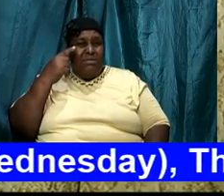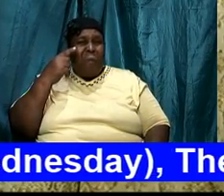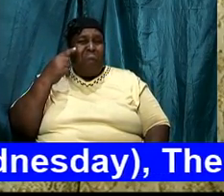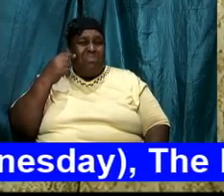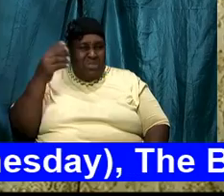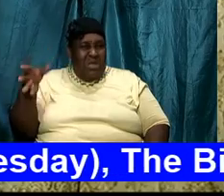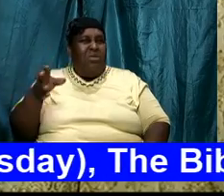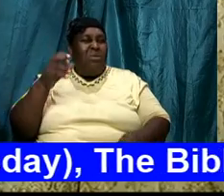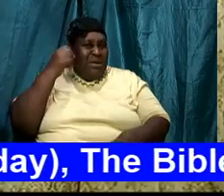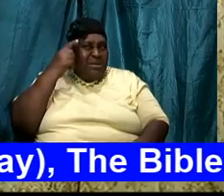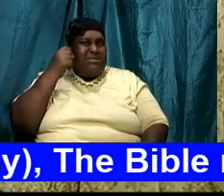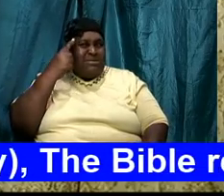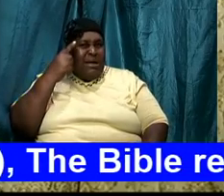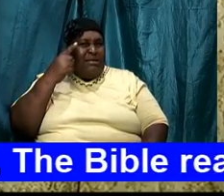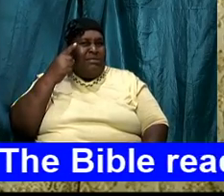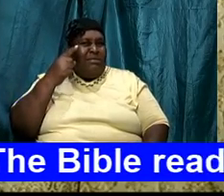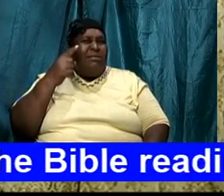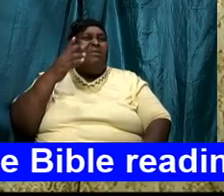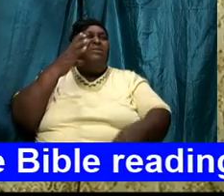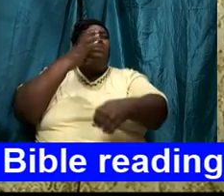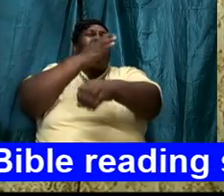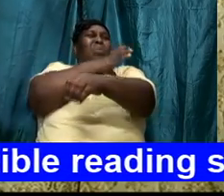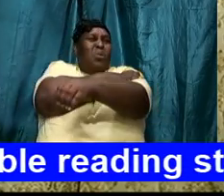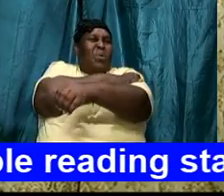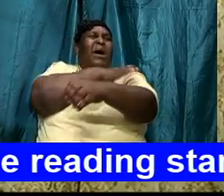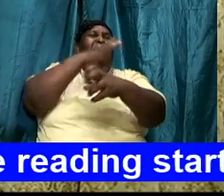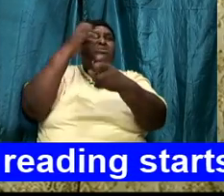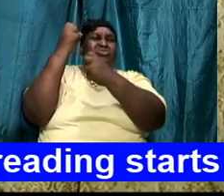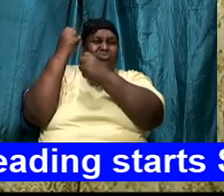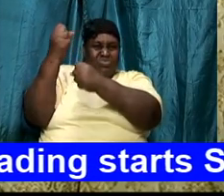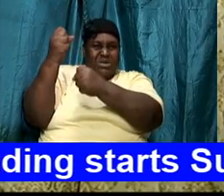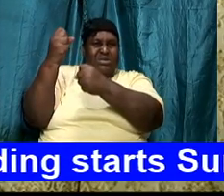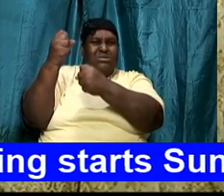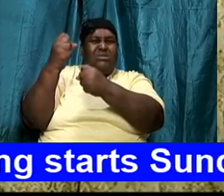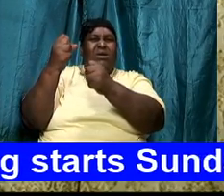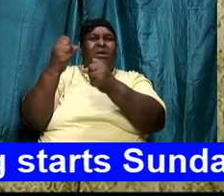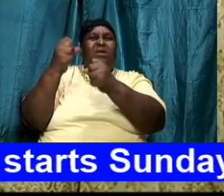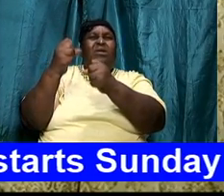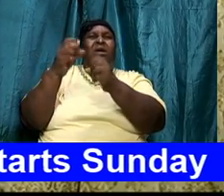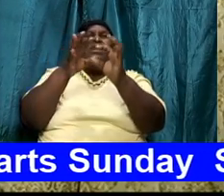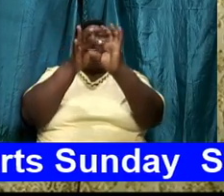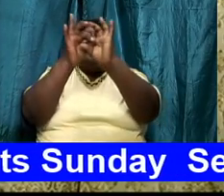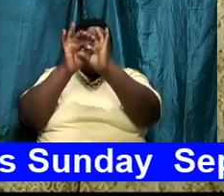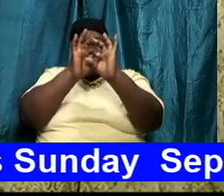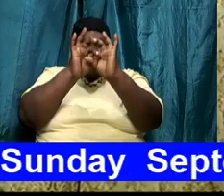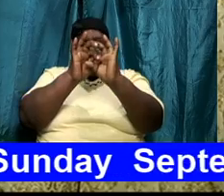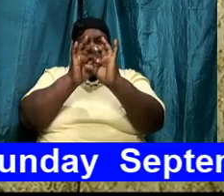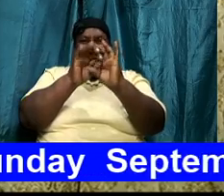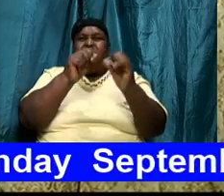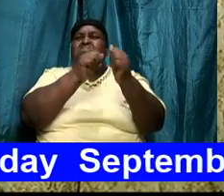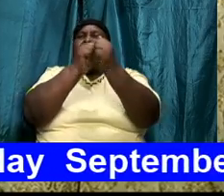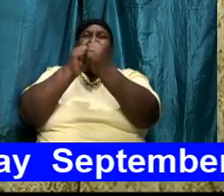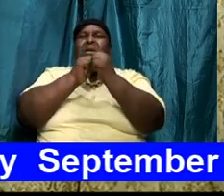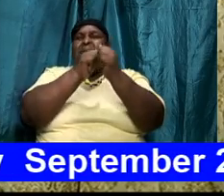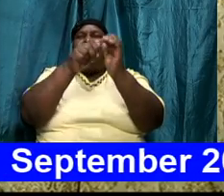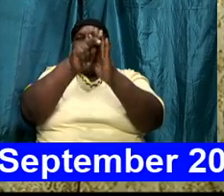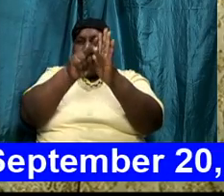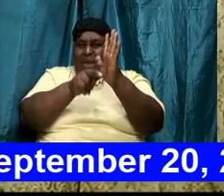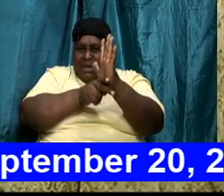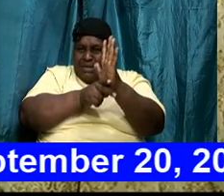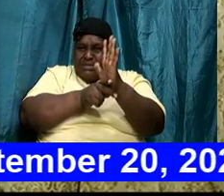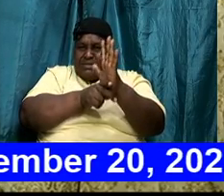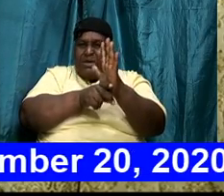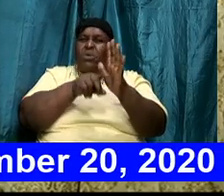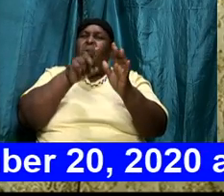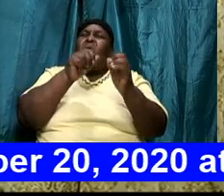the power of togetherness yet the power of being on one accord everybody will catch